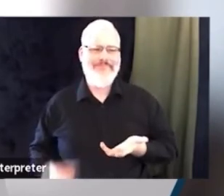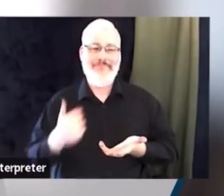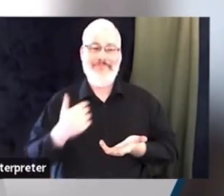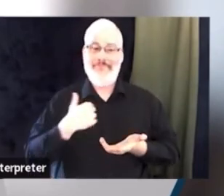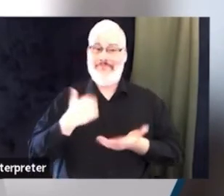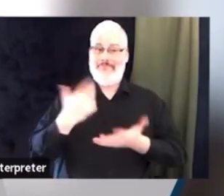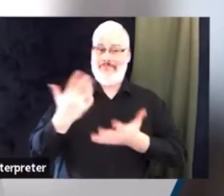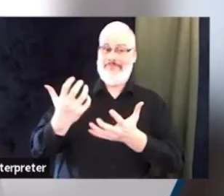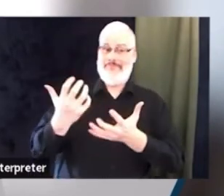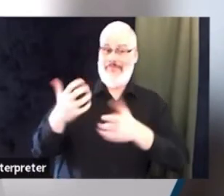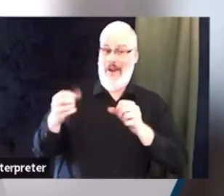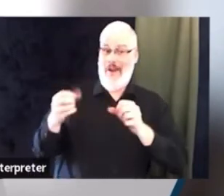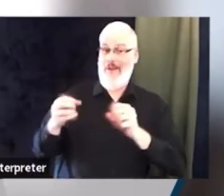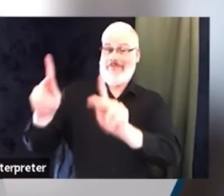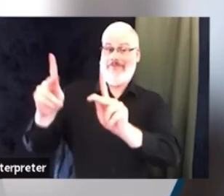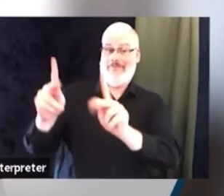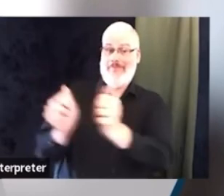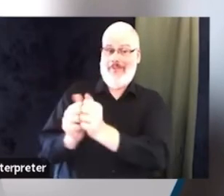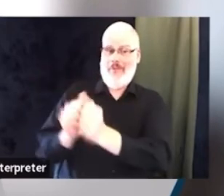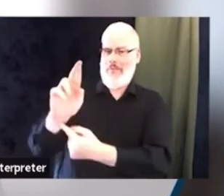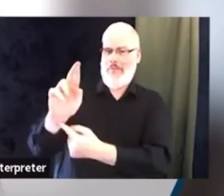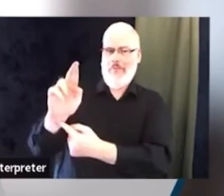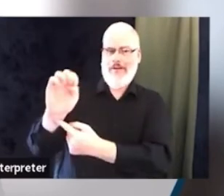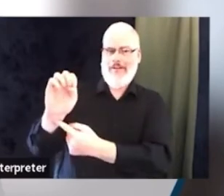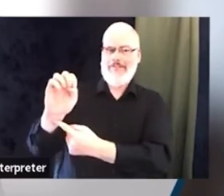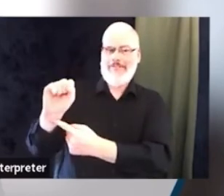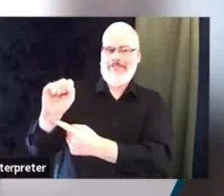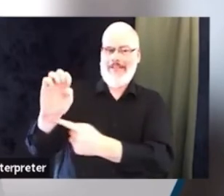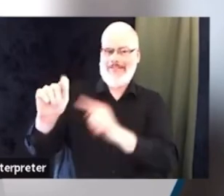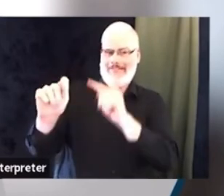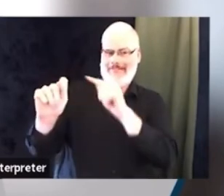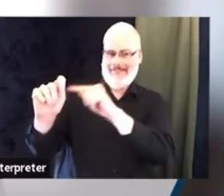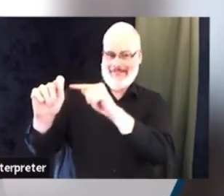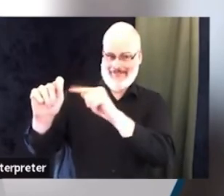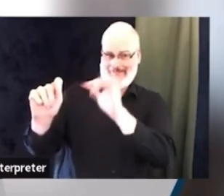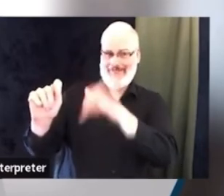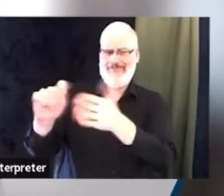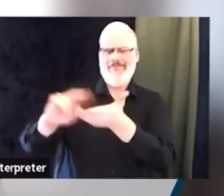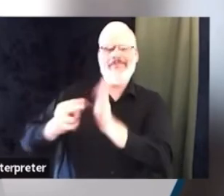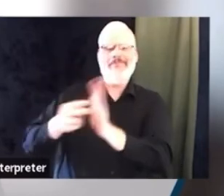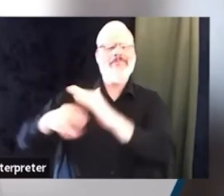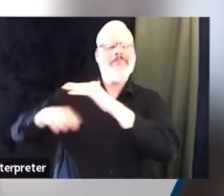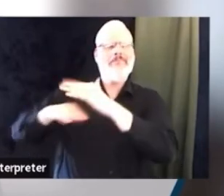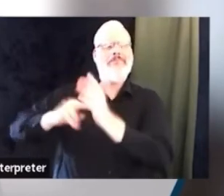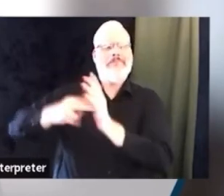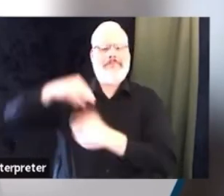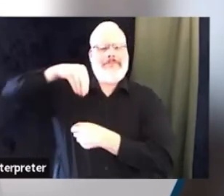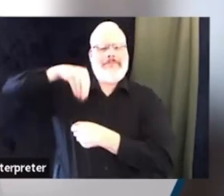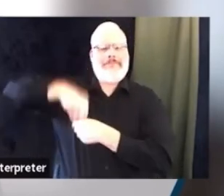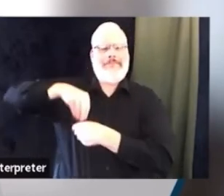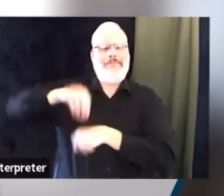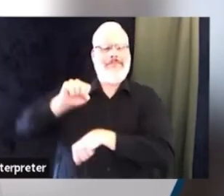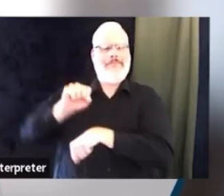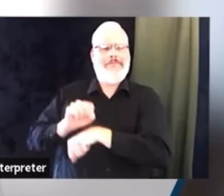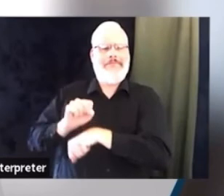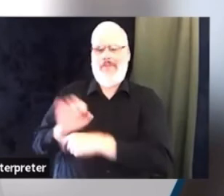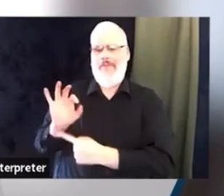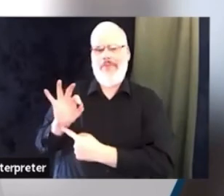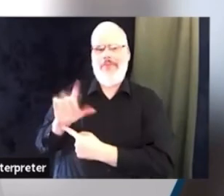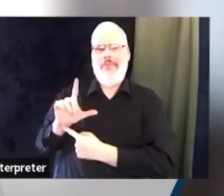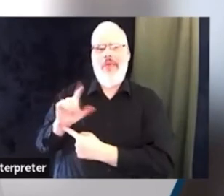internal workflows and making sure that everyone is on the same page. Everybody has the same expectations.